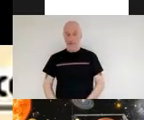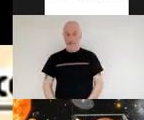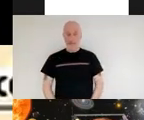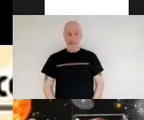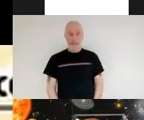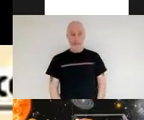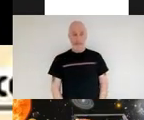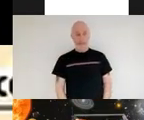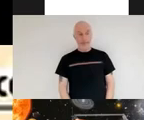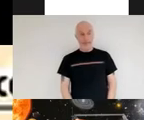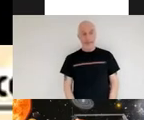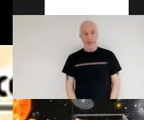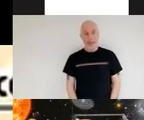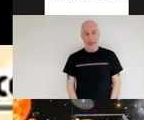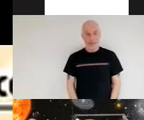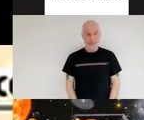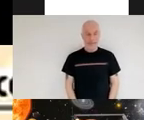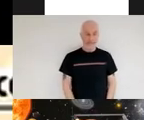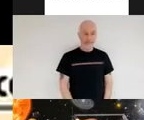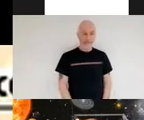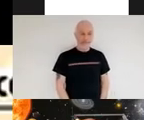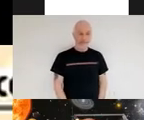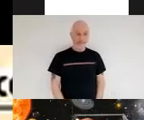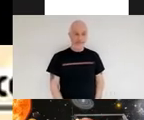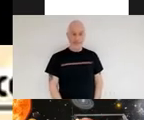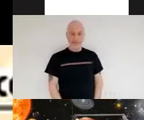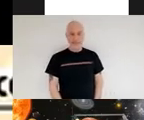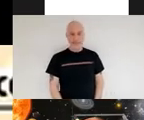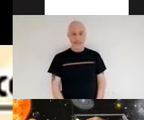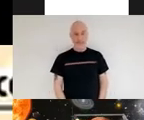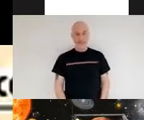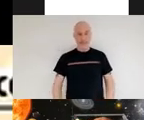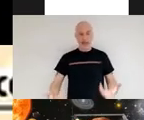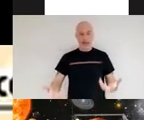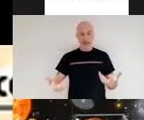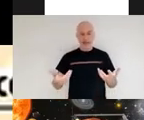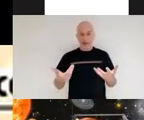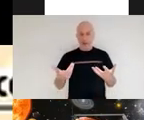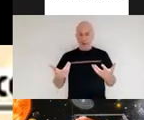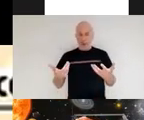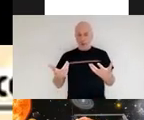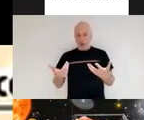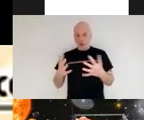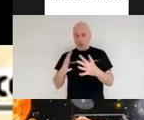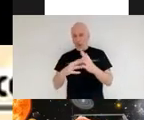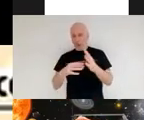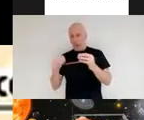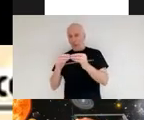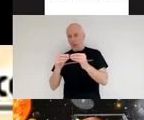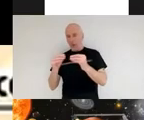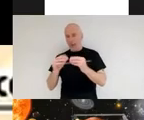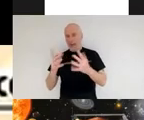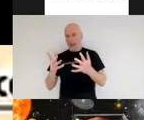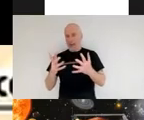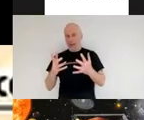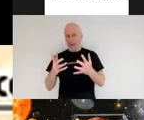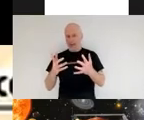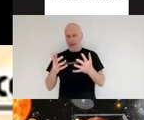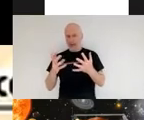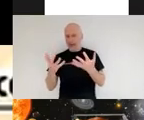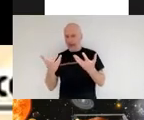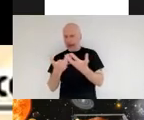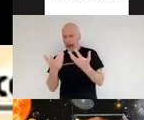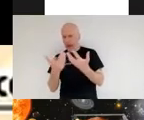last thing in the last couple of minutes that we're going to look at is how we keep it cool then i mentioned the heat shield five layers of multi-layer